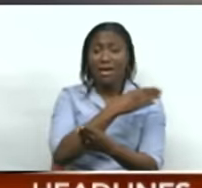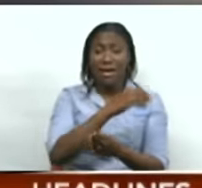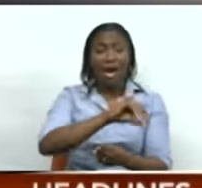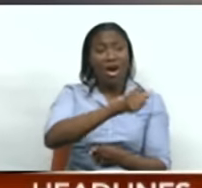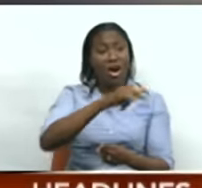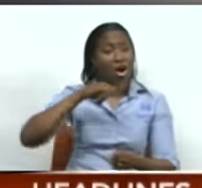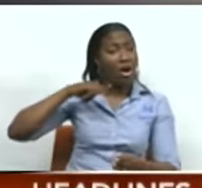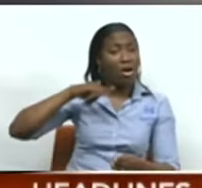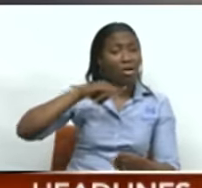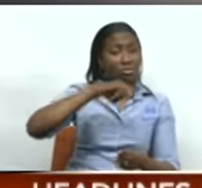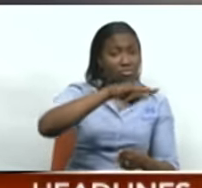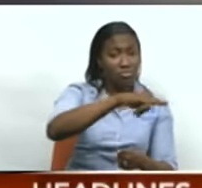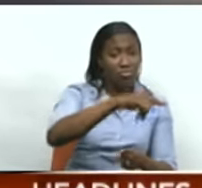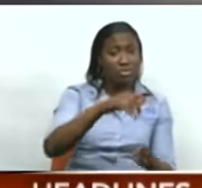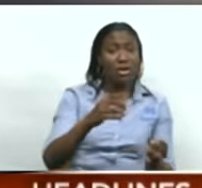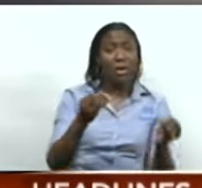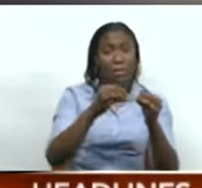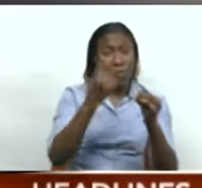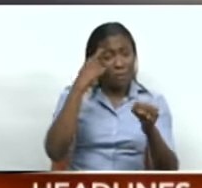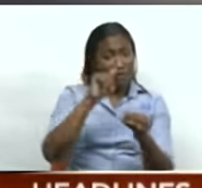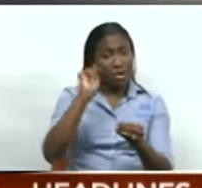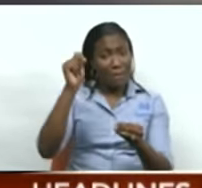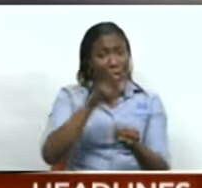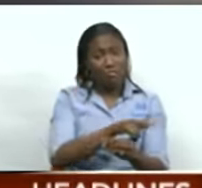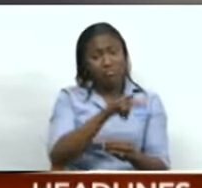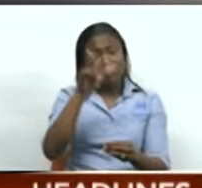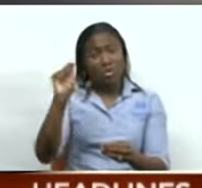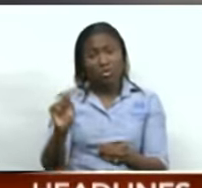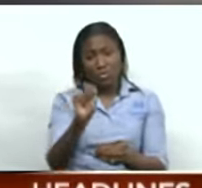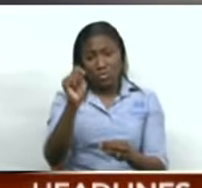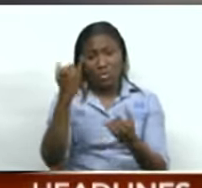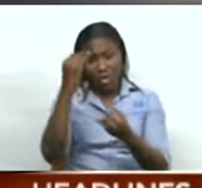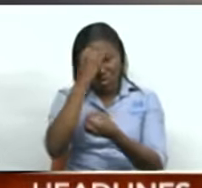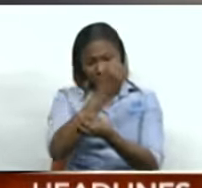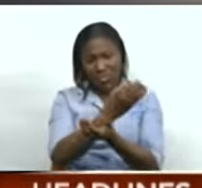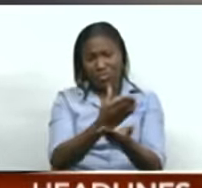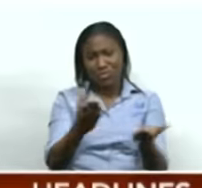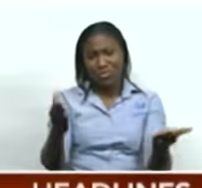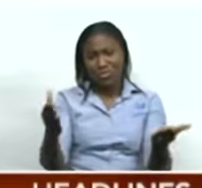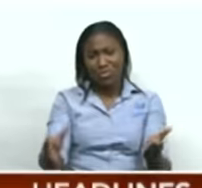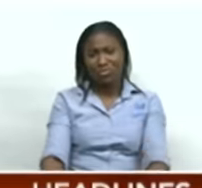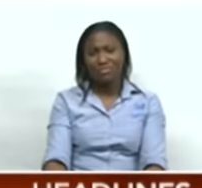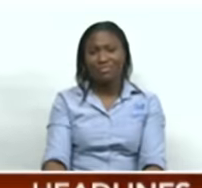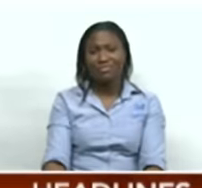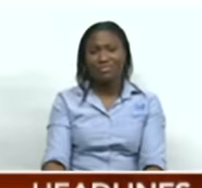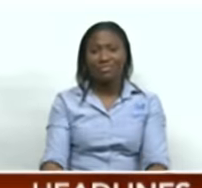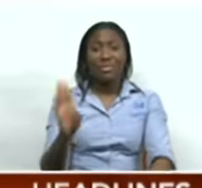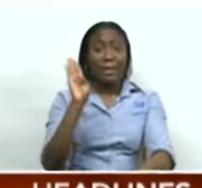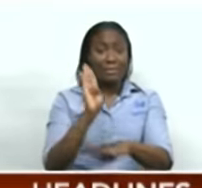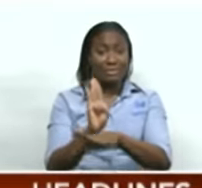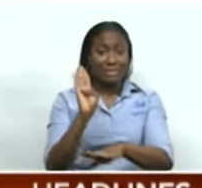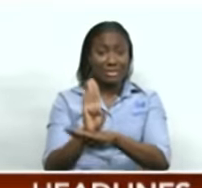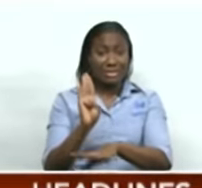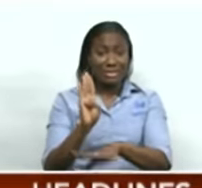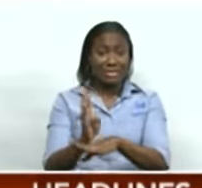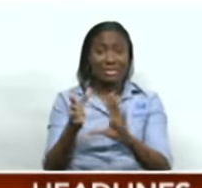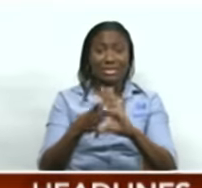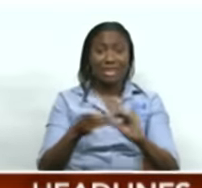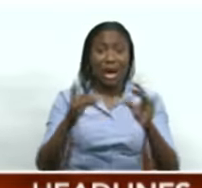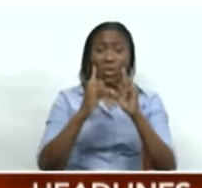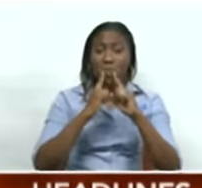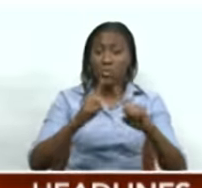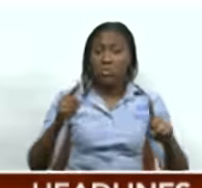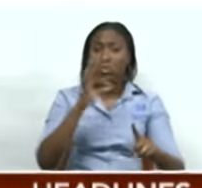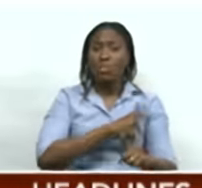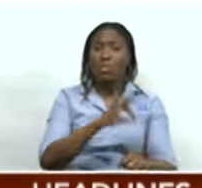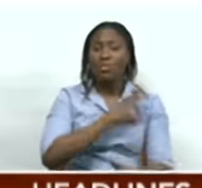flights into Tobago on Tuesday. Andrea Perez-Sobers tells us more in tonight's Business Watch. Business Watch, brought to you by